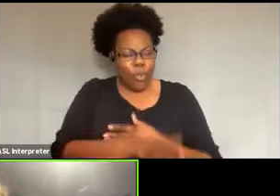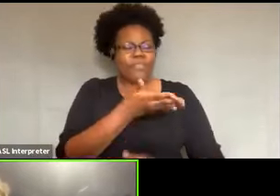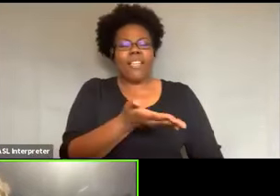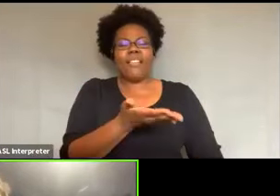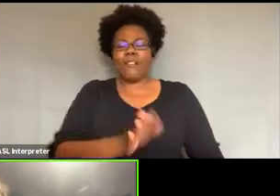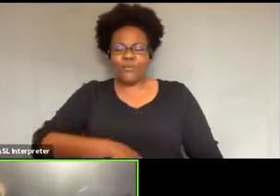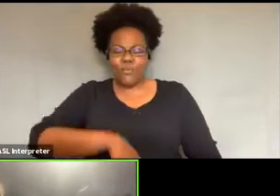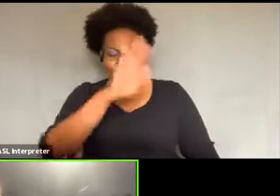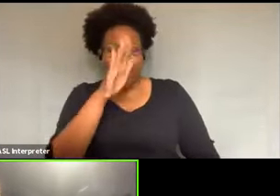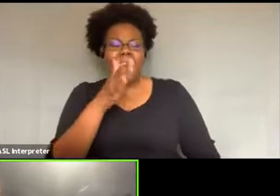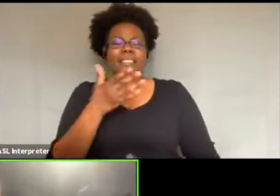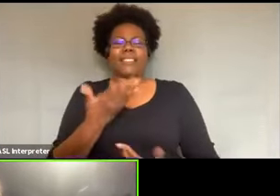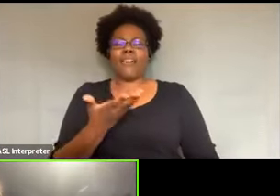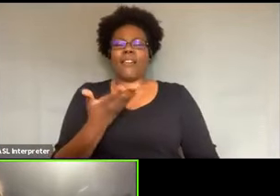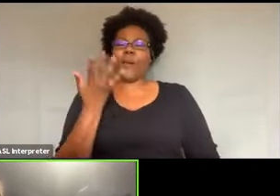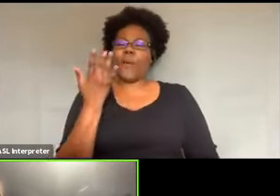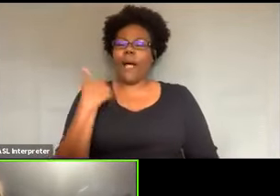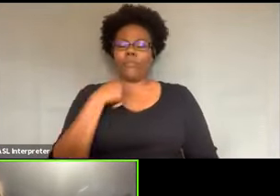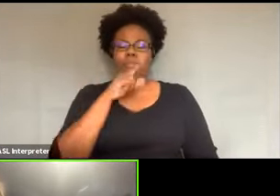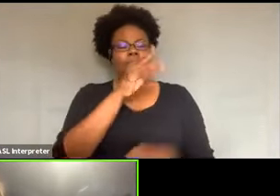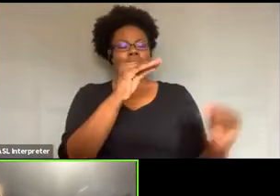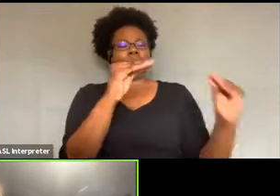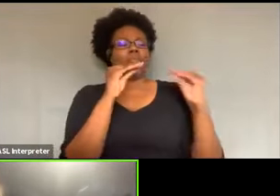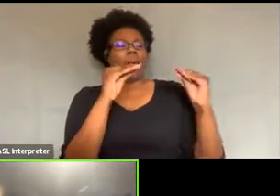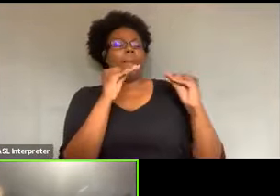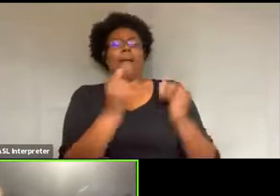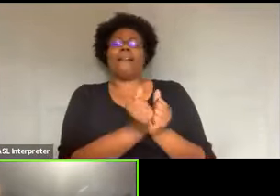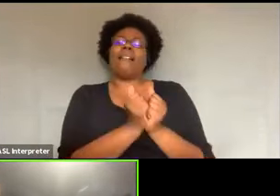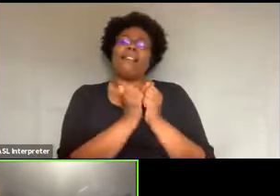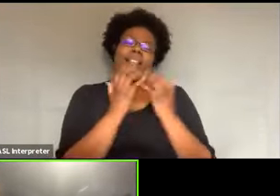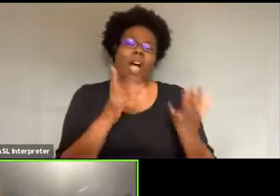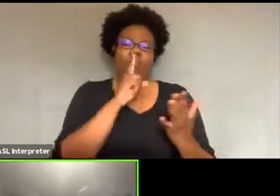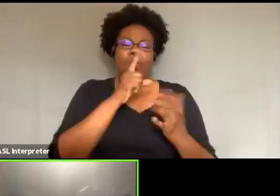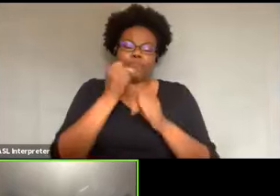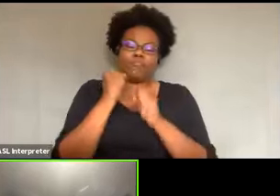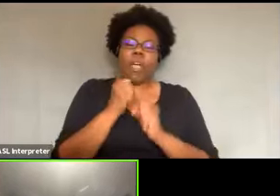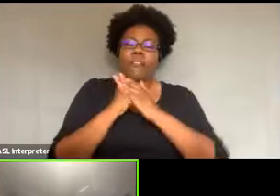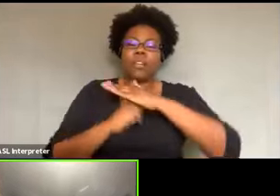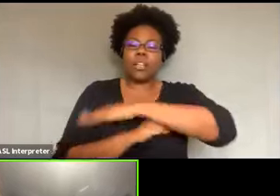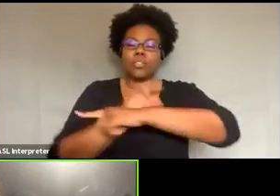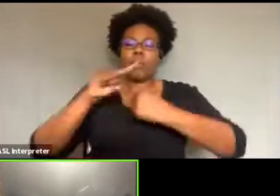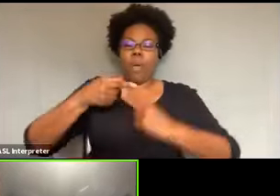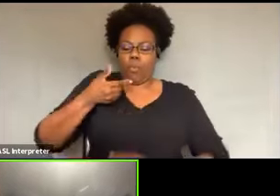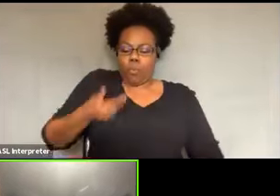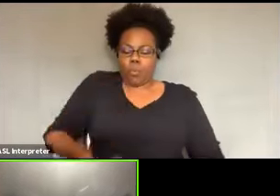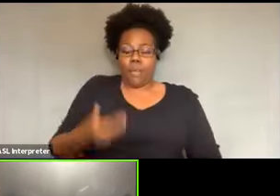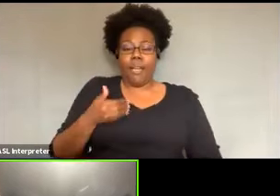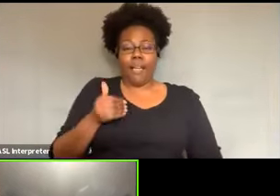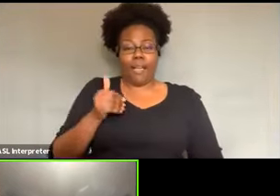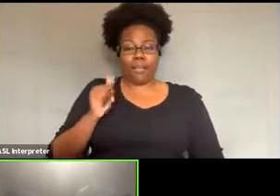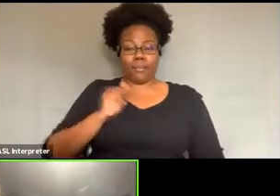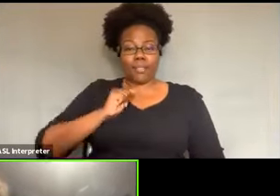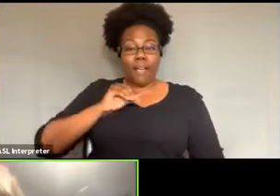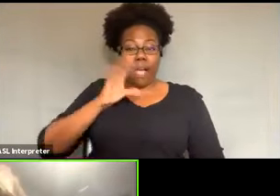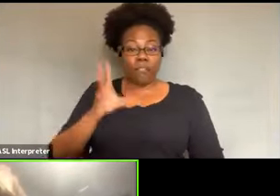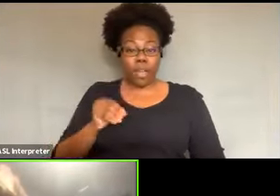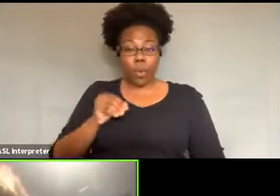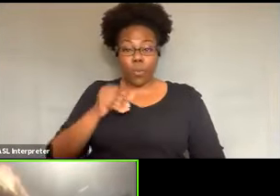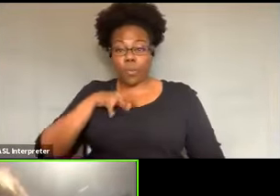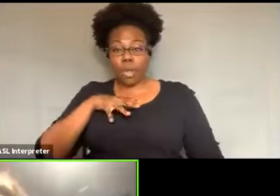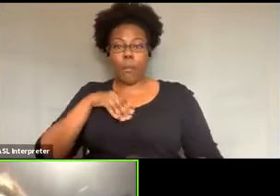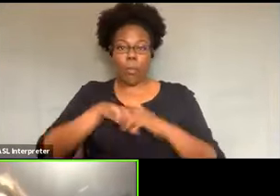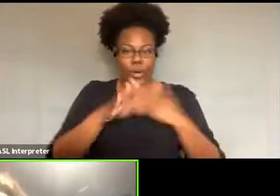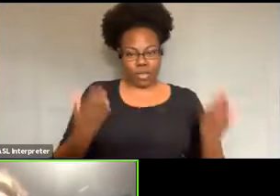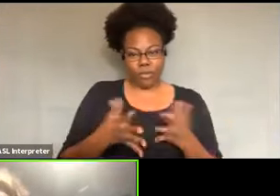taught me a lot. It gave me a very solid foundation in terms of who I am as an African woman born here in America